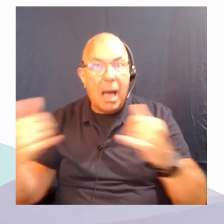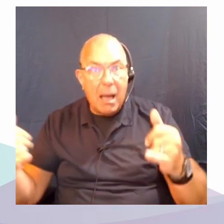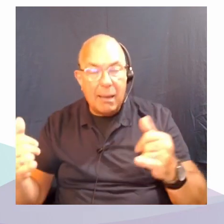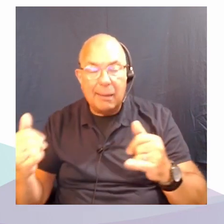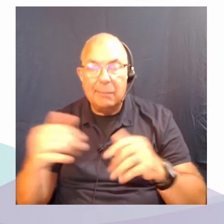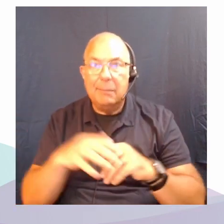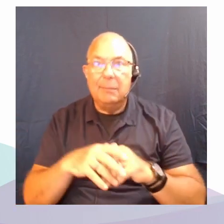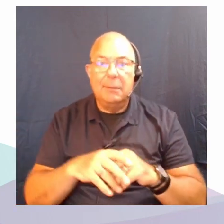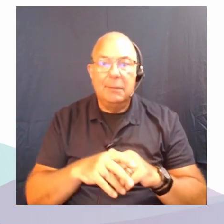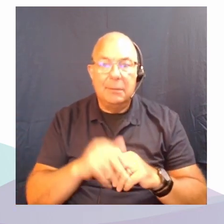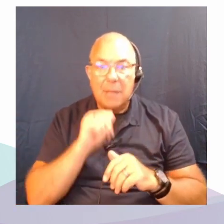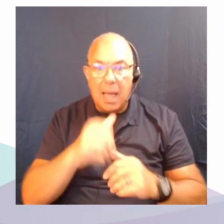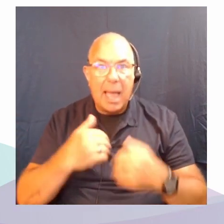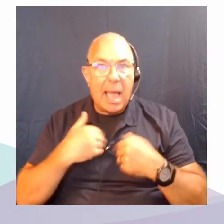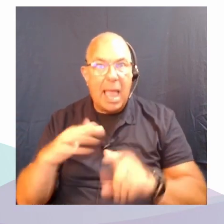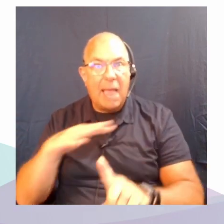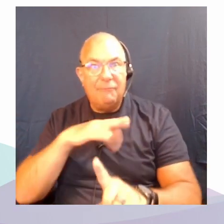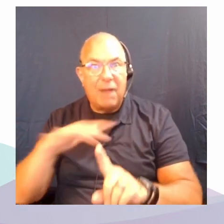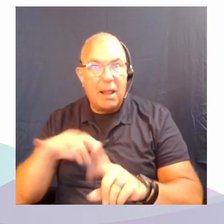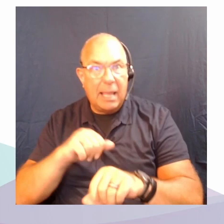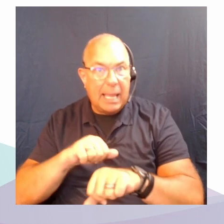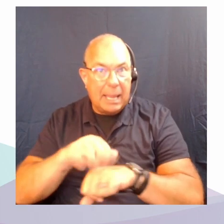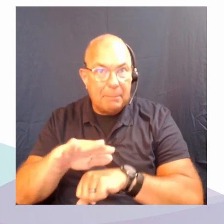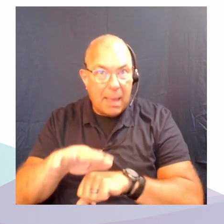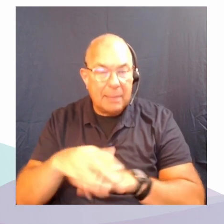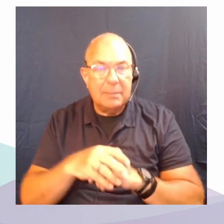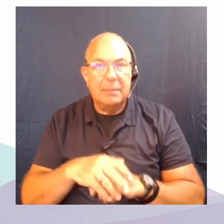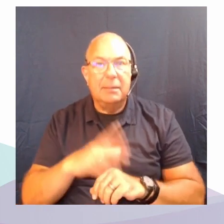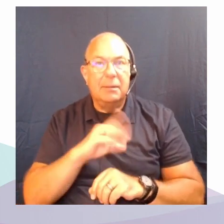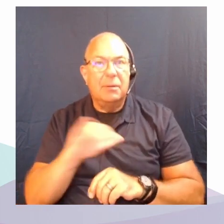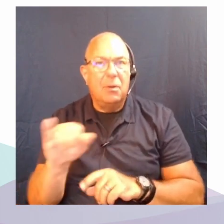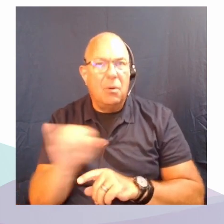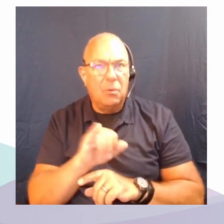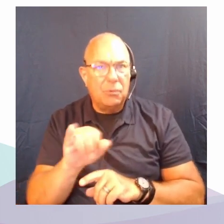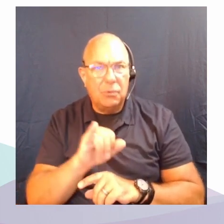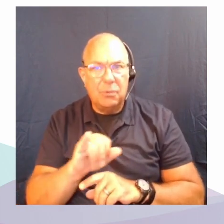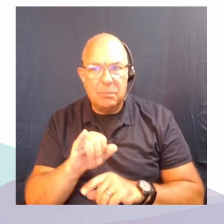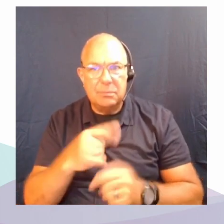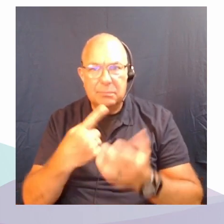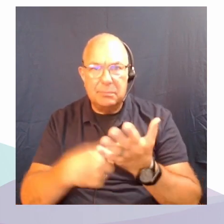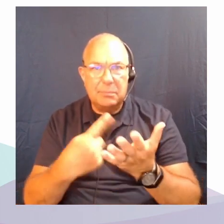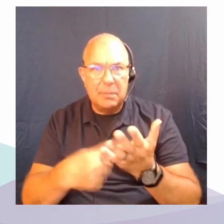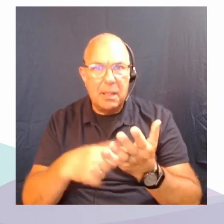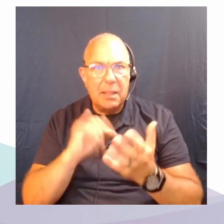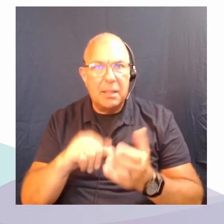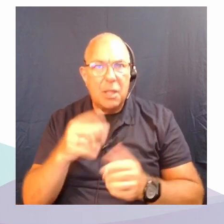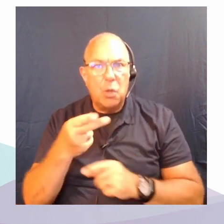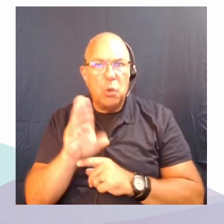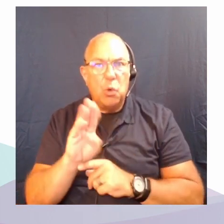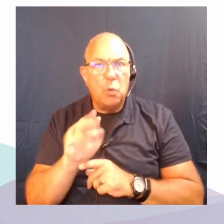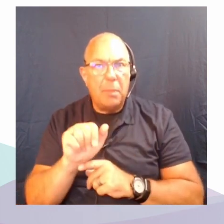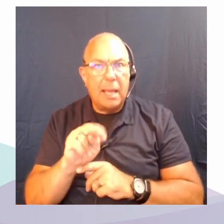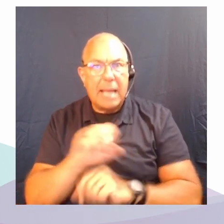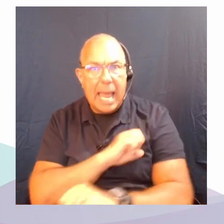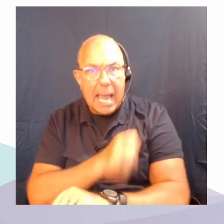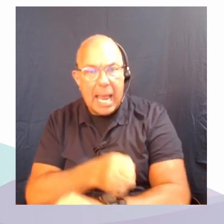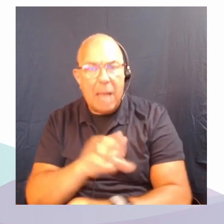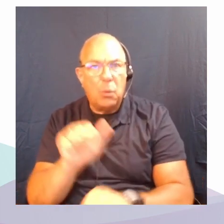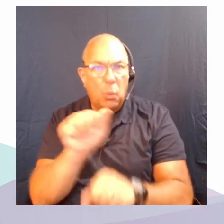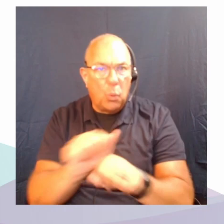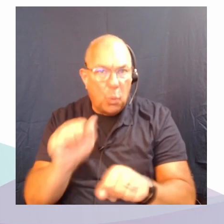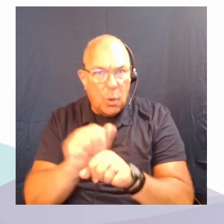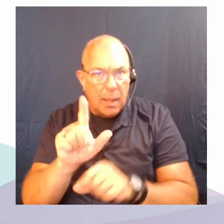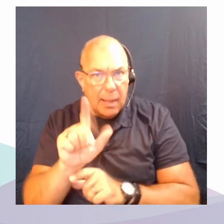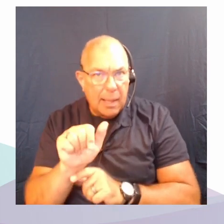environmental impact. And I think it's also about those, you know, human energies and labors, that technology is always